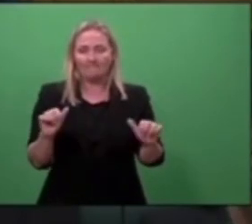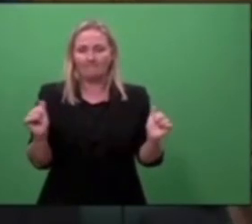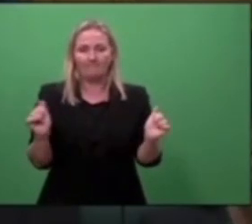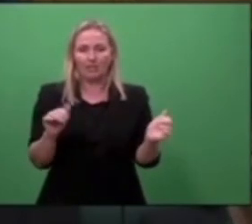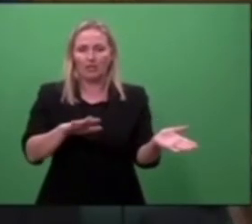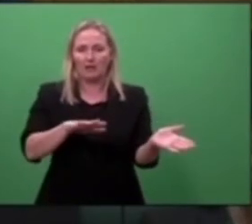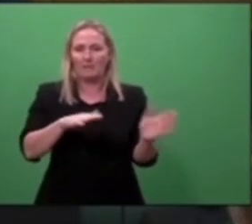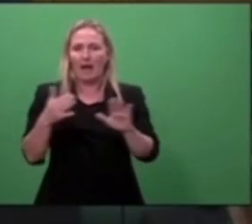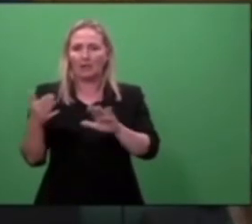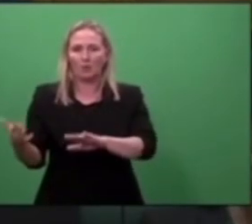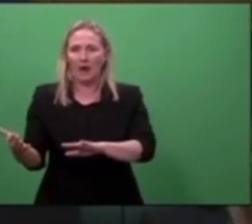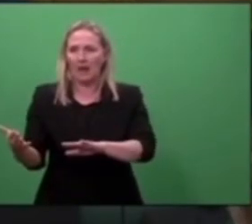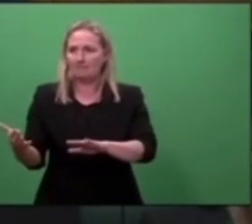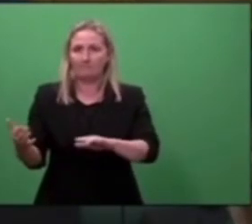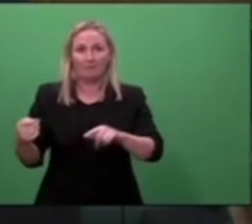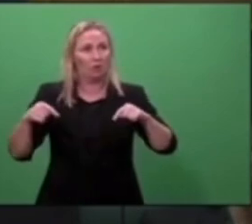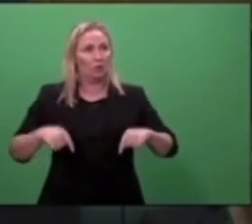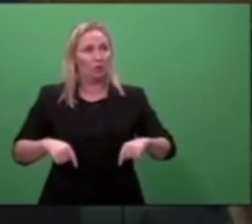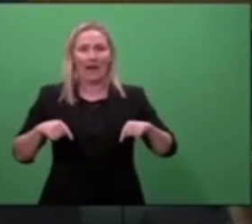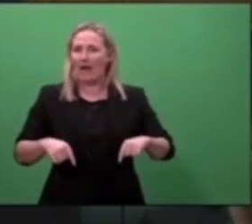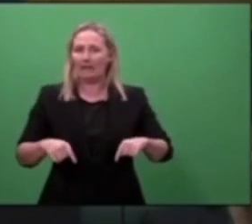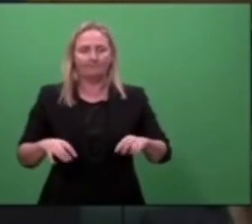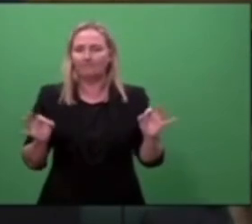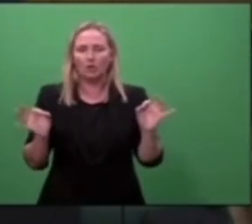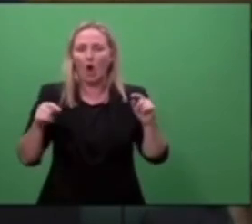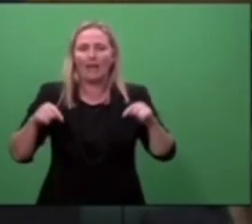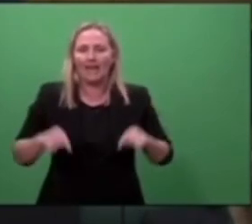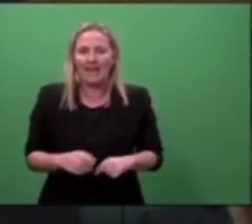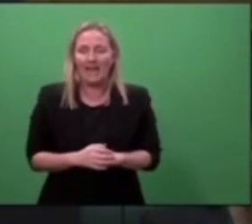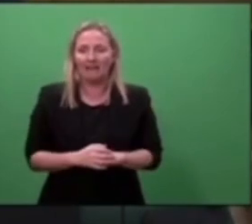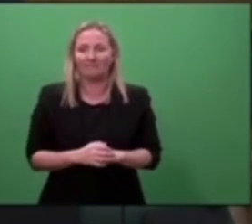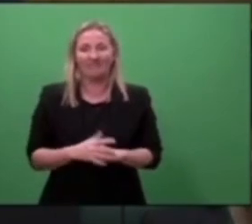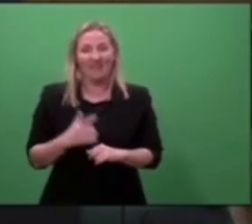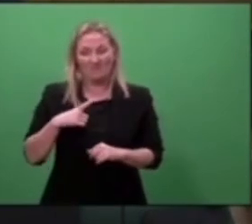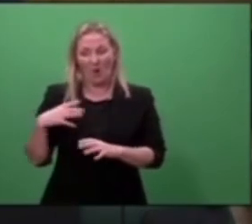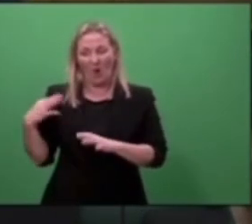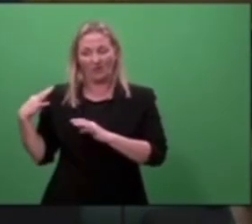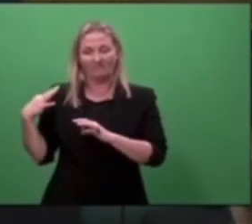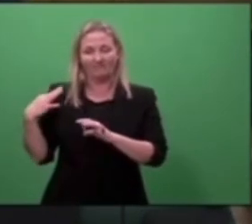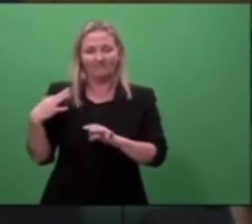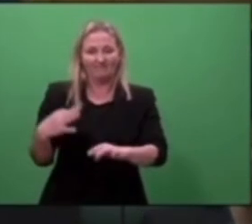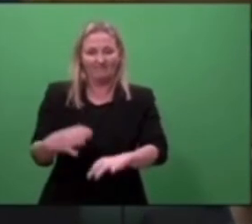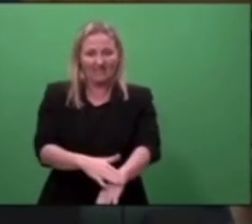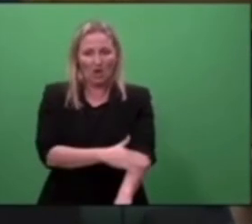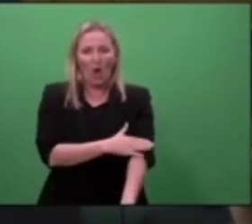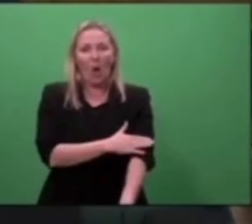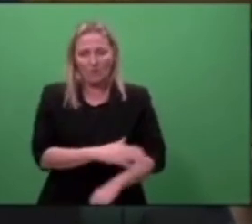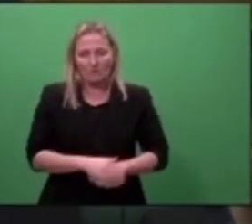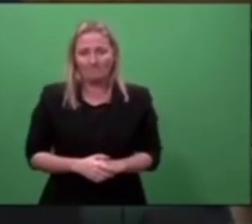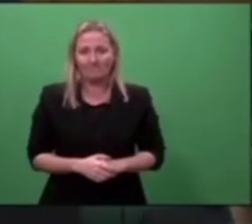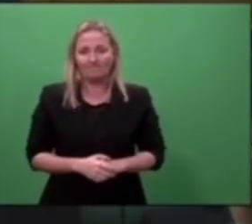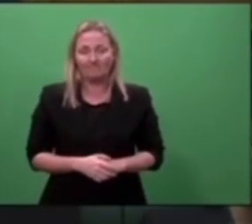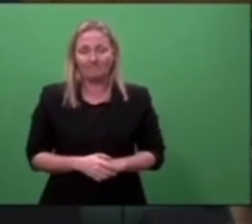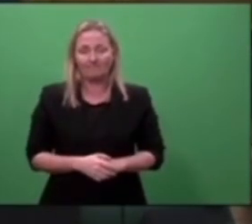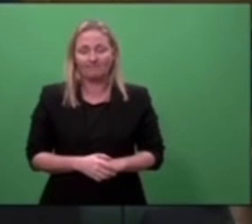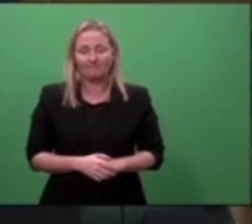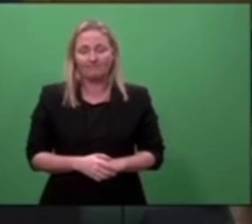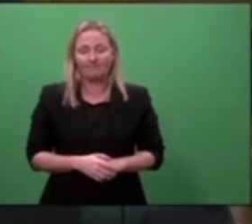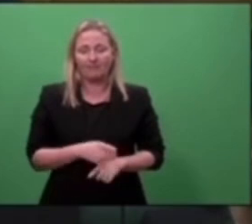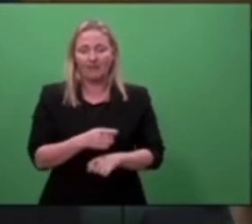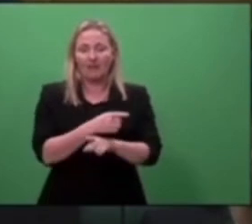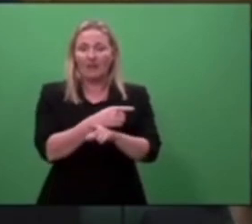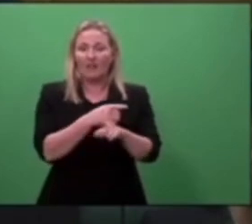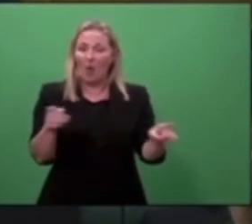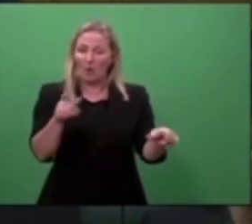before it came, because it took too long, those who were put in dark places